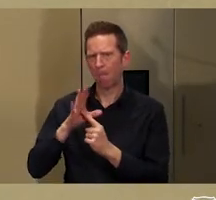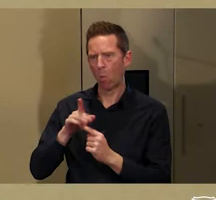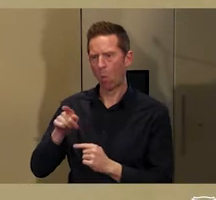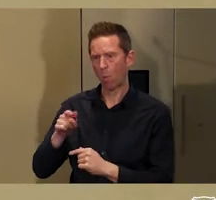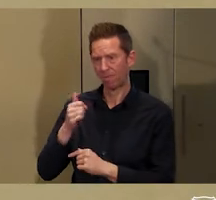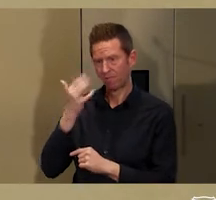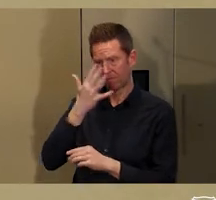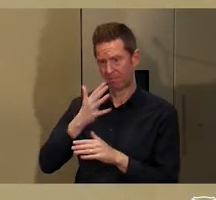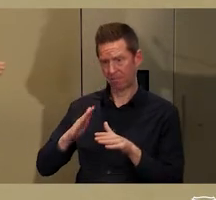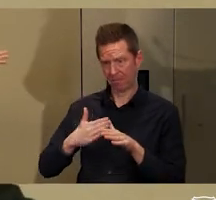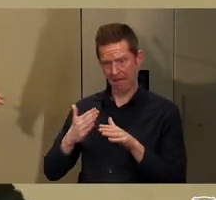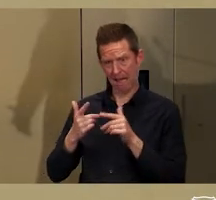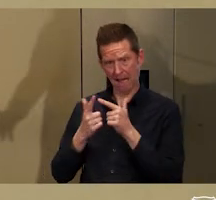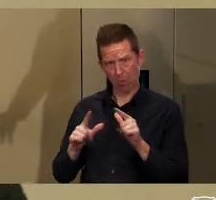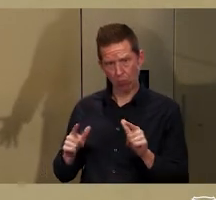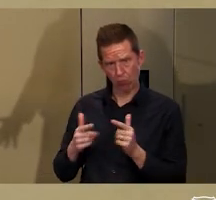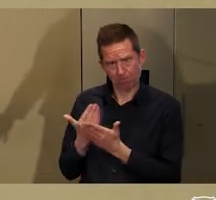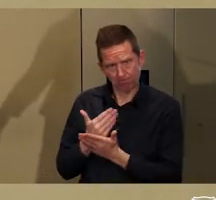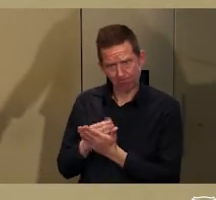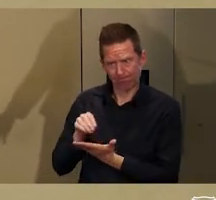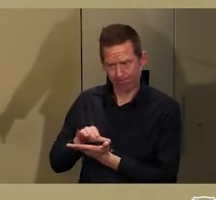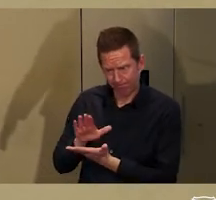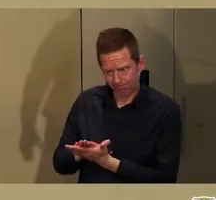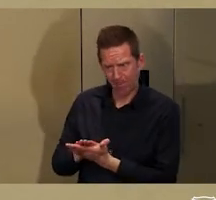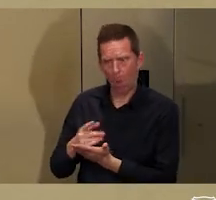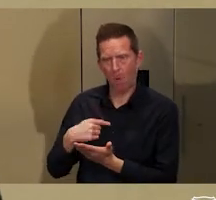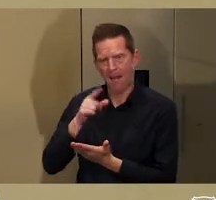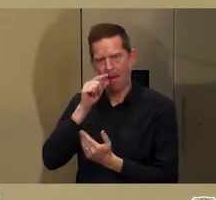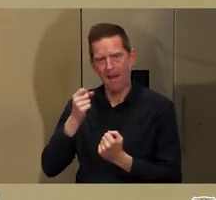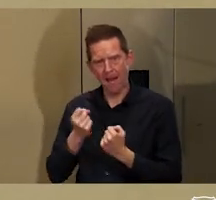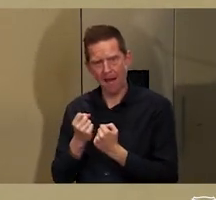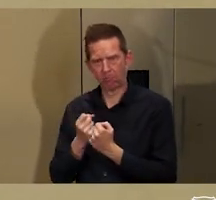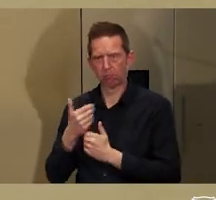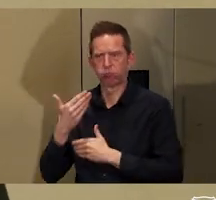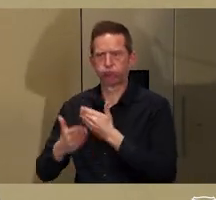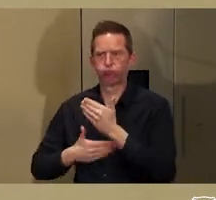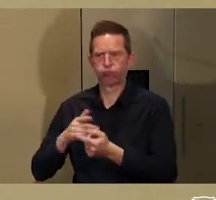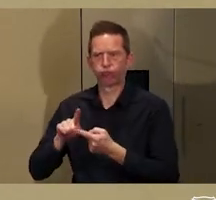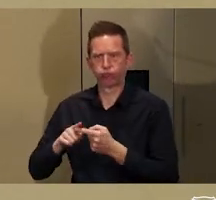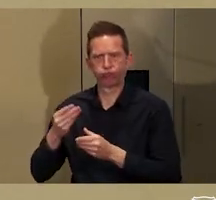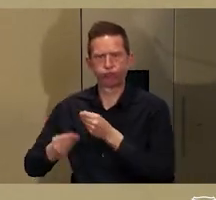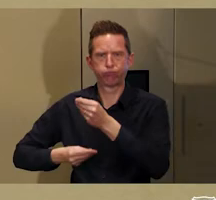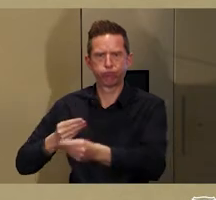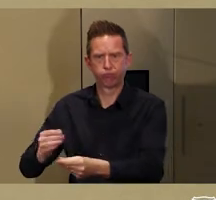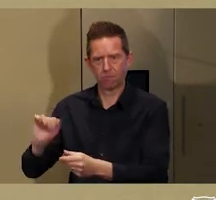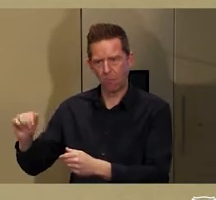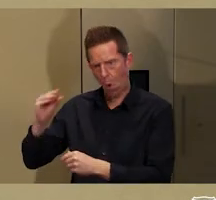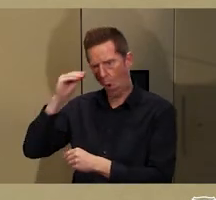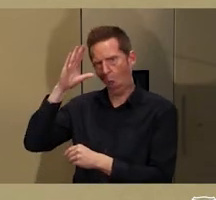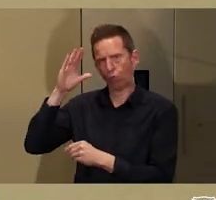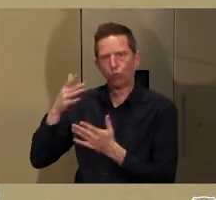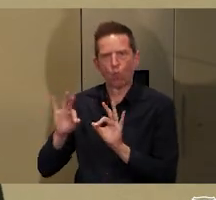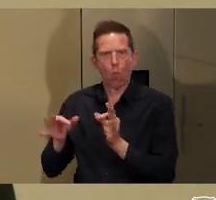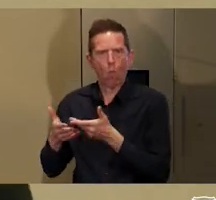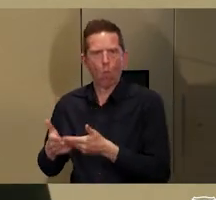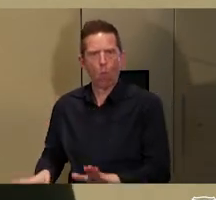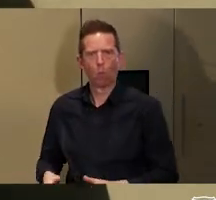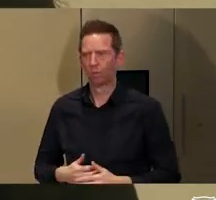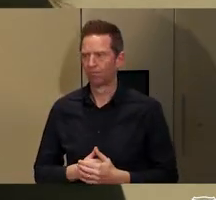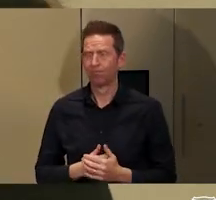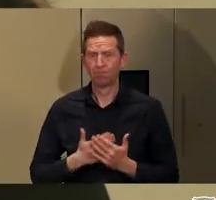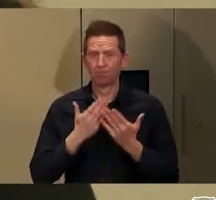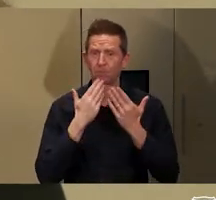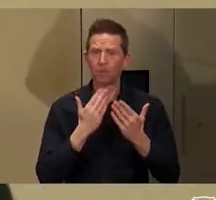protected and supported so that we can protect and support the Indigenous knowledge that they carry. So, thank you.